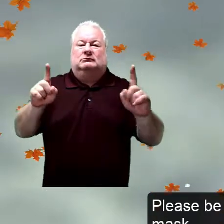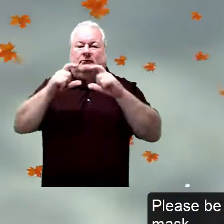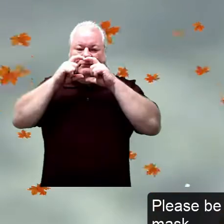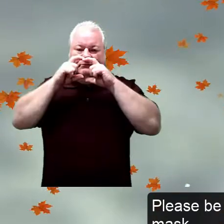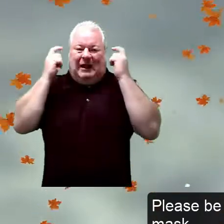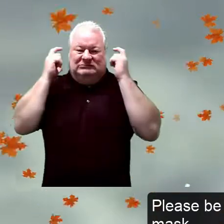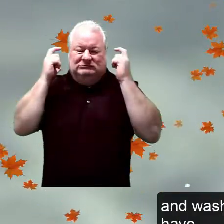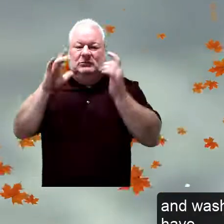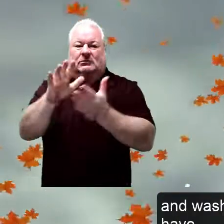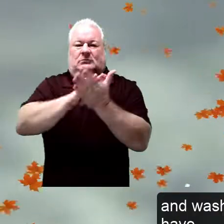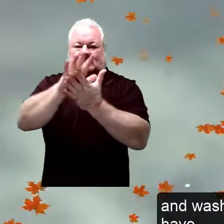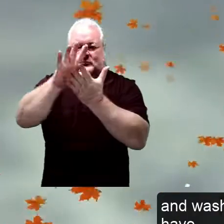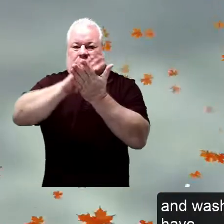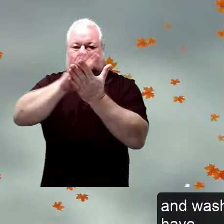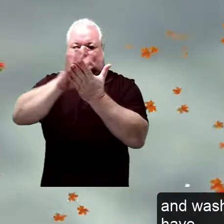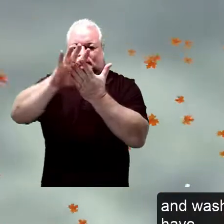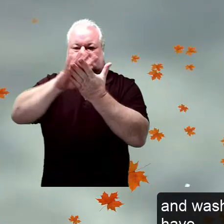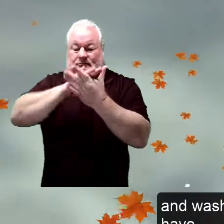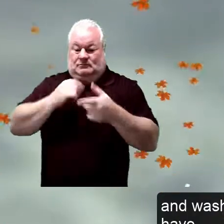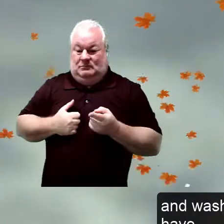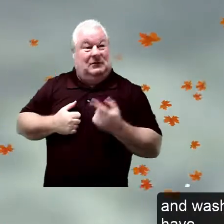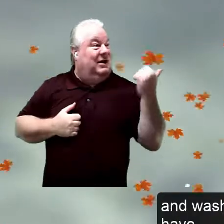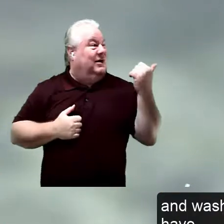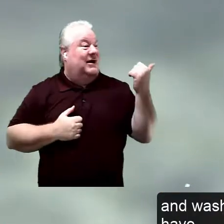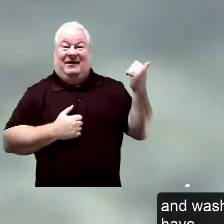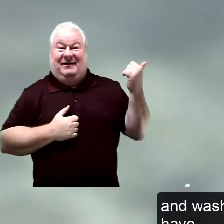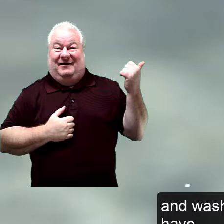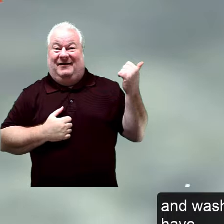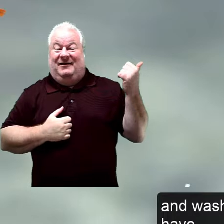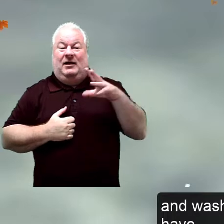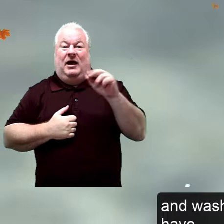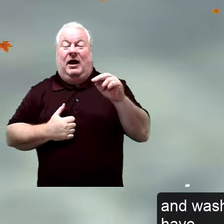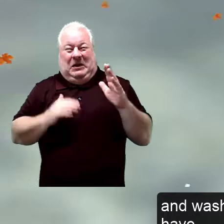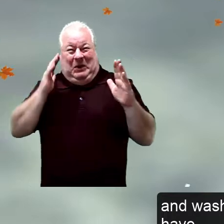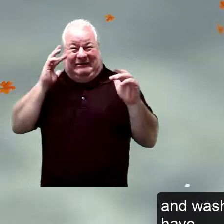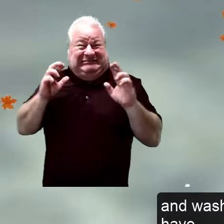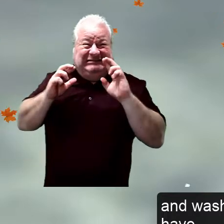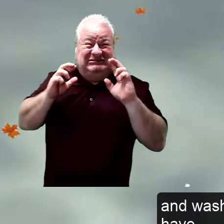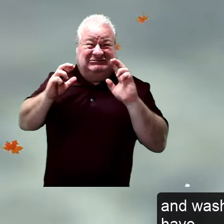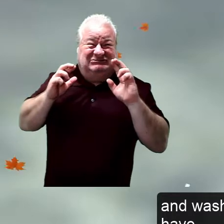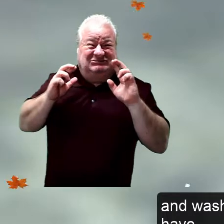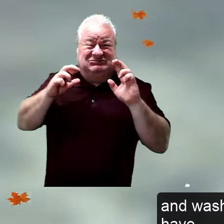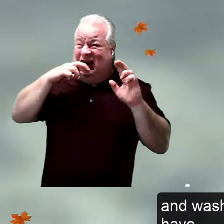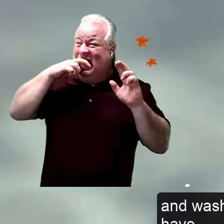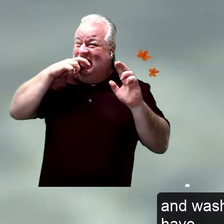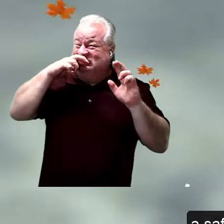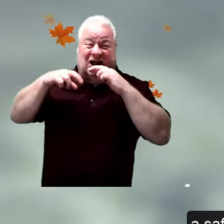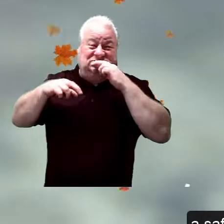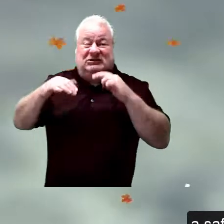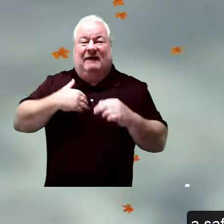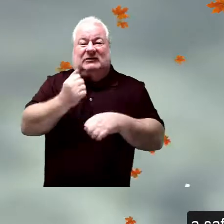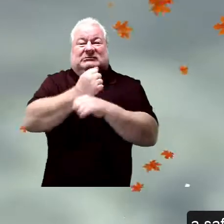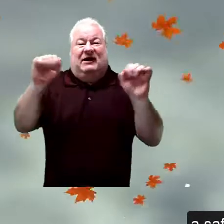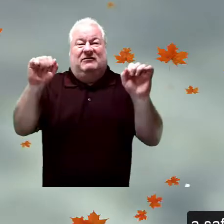Wear your mask and wash your hands. And hopefully you can have